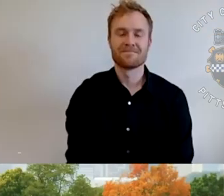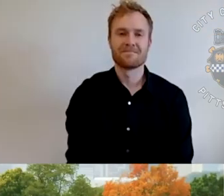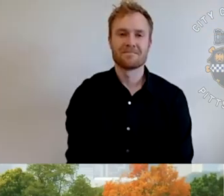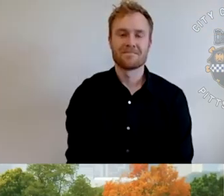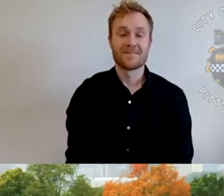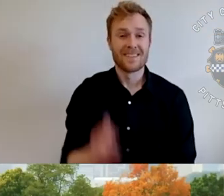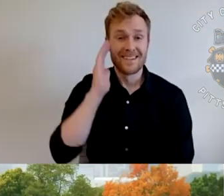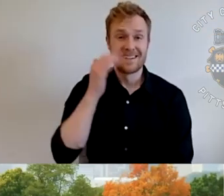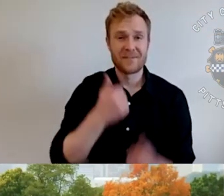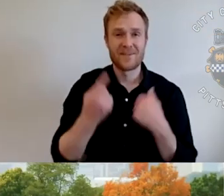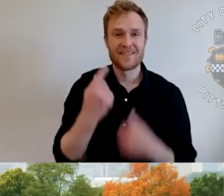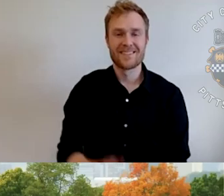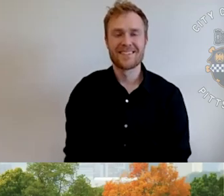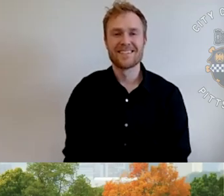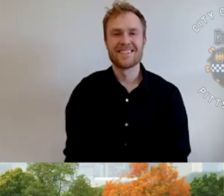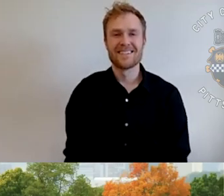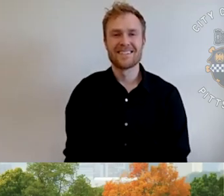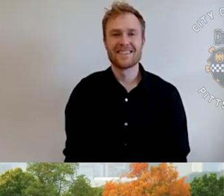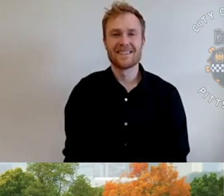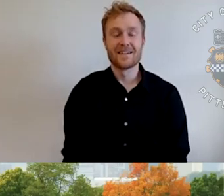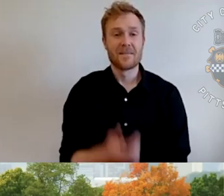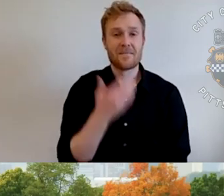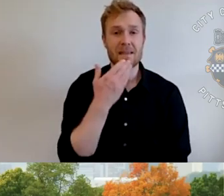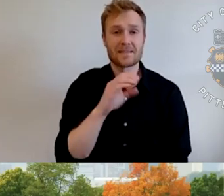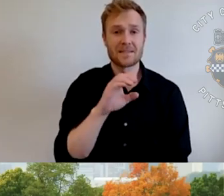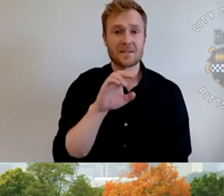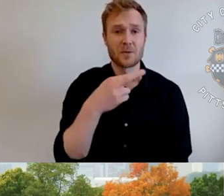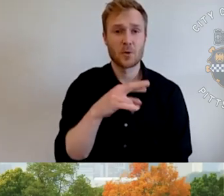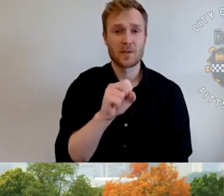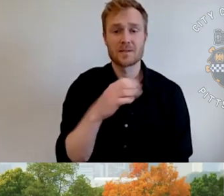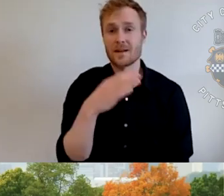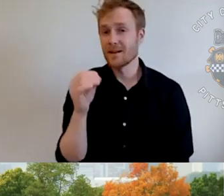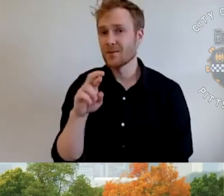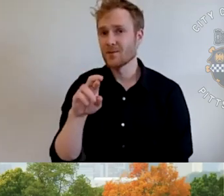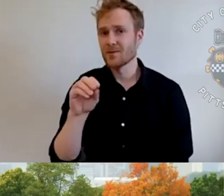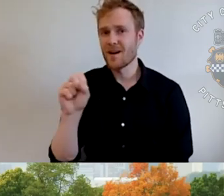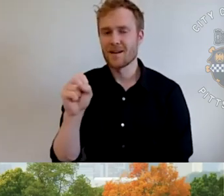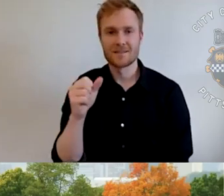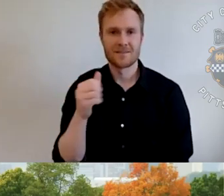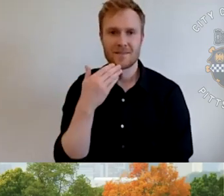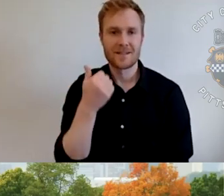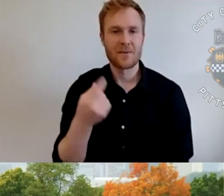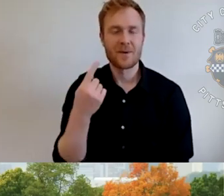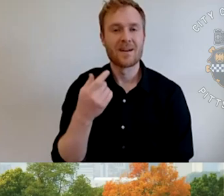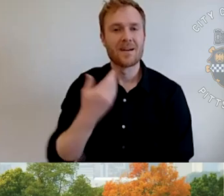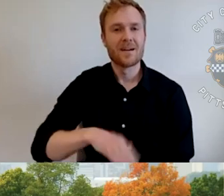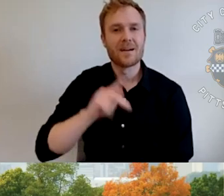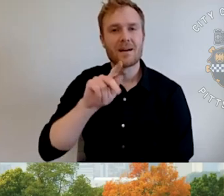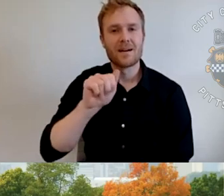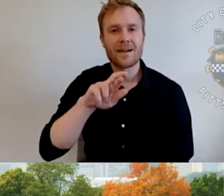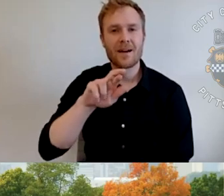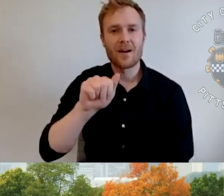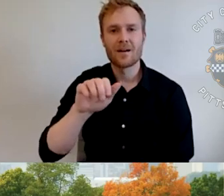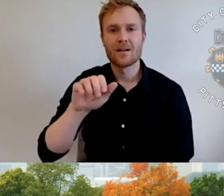Hi everyone. Uh, thanks Chris. Um, and thanks Ross and everybody. Um, my name is Kara Smith. I'm a